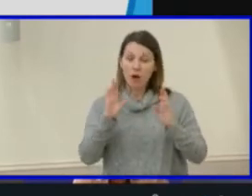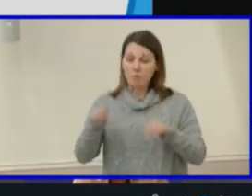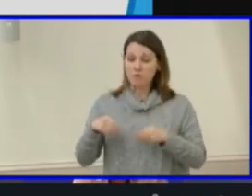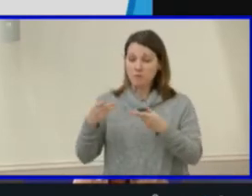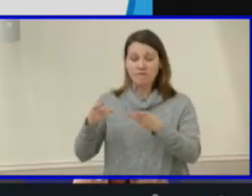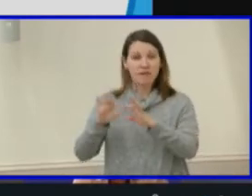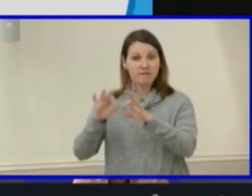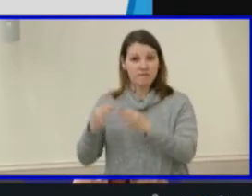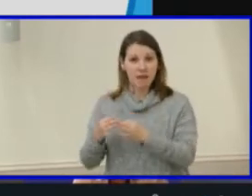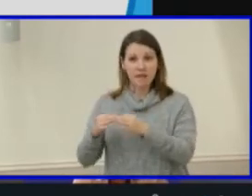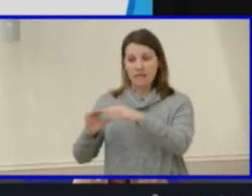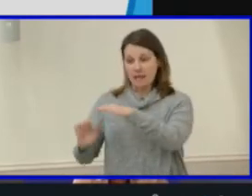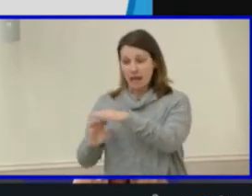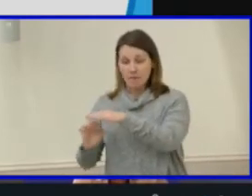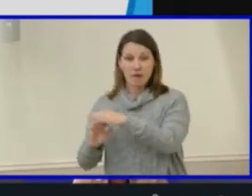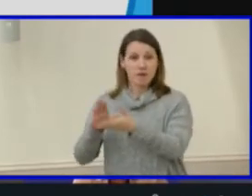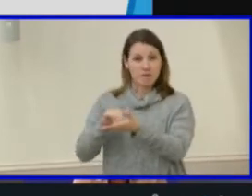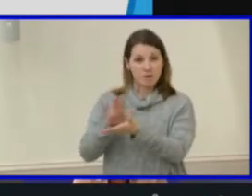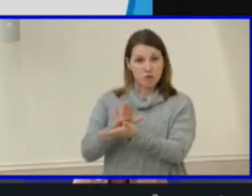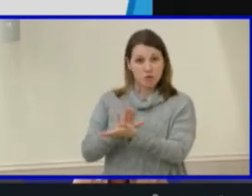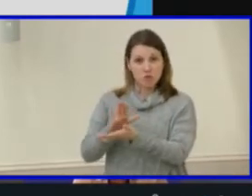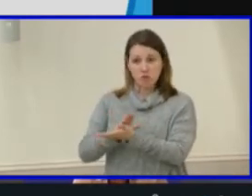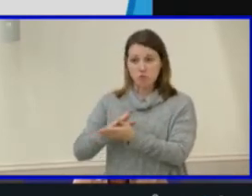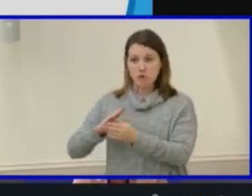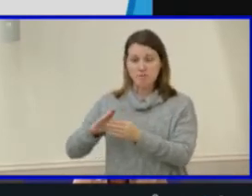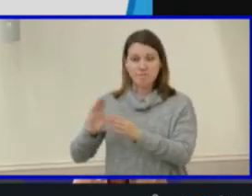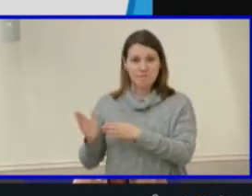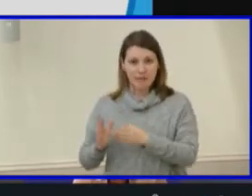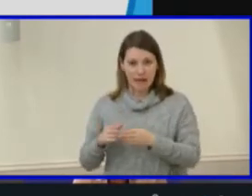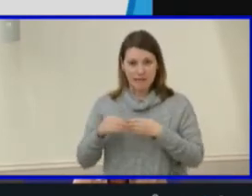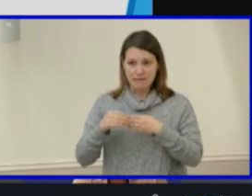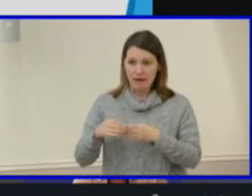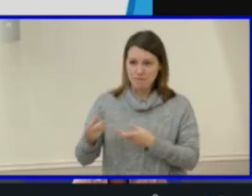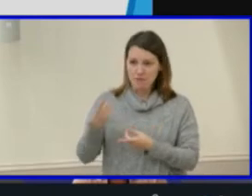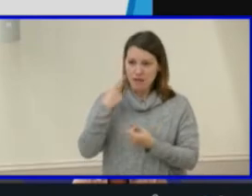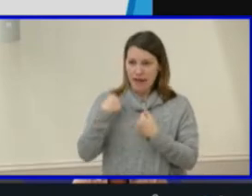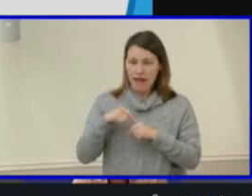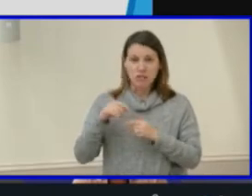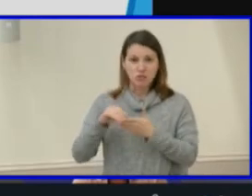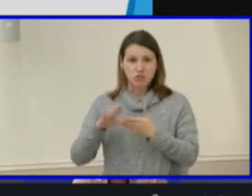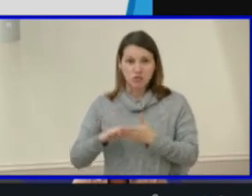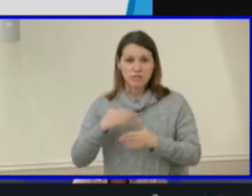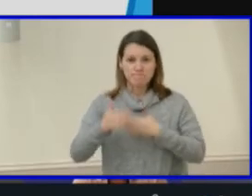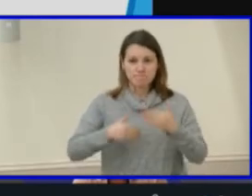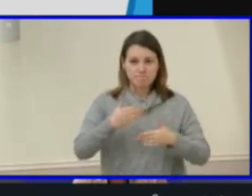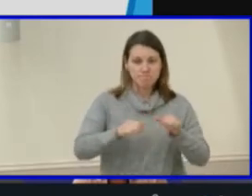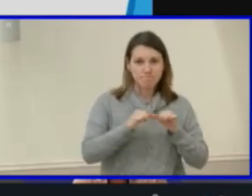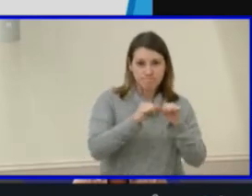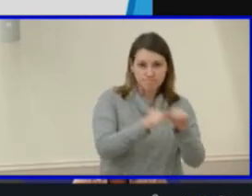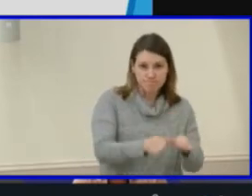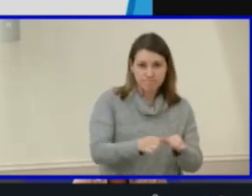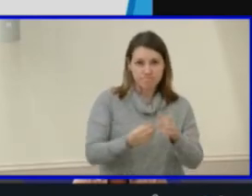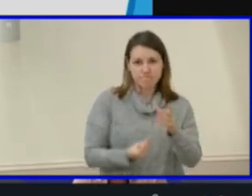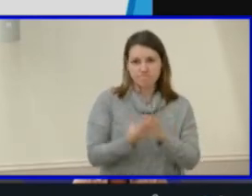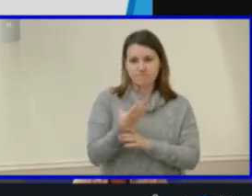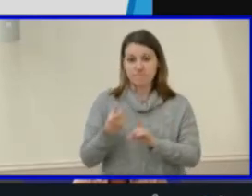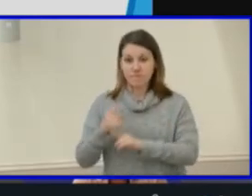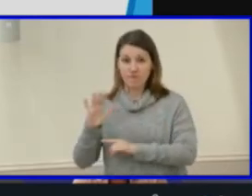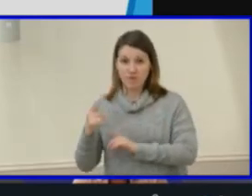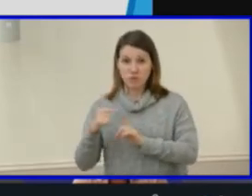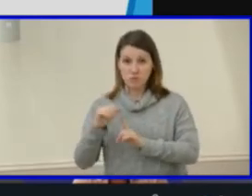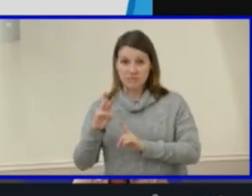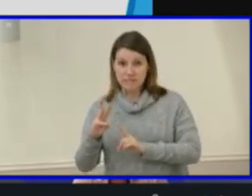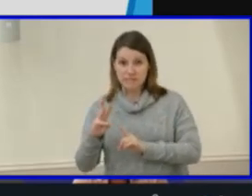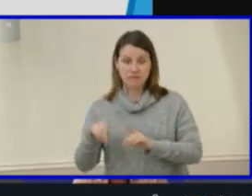coursework planning guidance they need as students progress toward their bridge years from fifth grade to sixth grade and from eighth grade to ninth